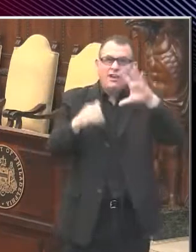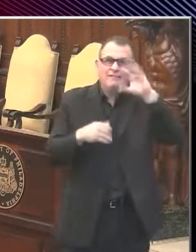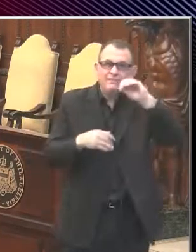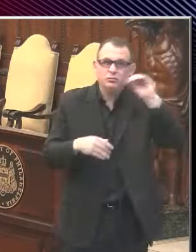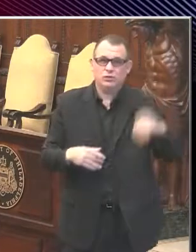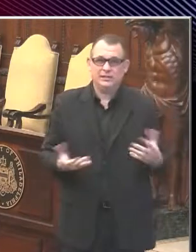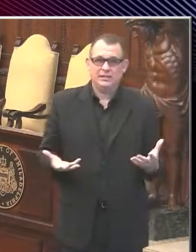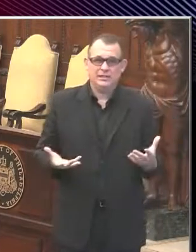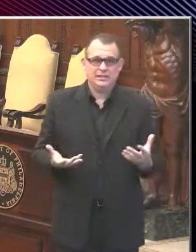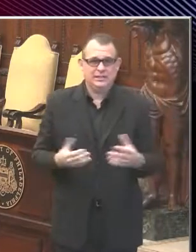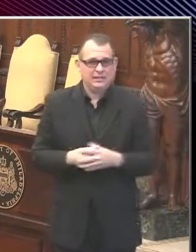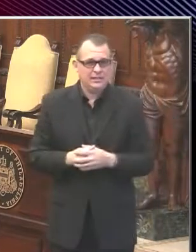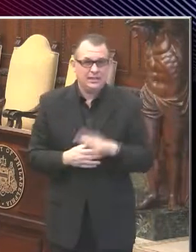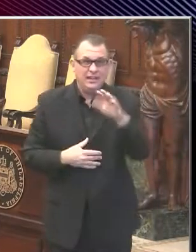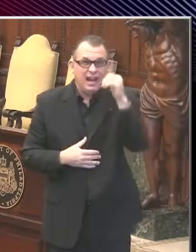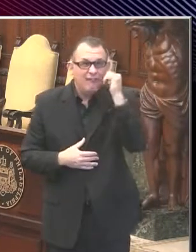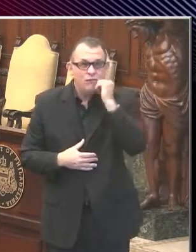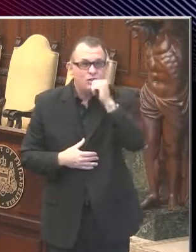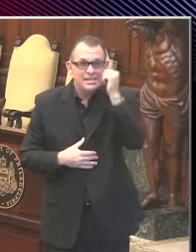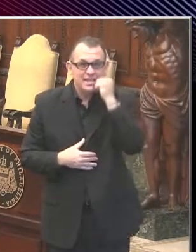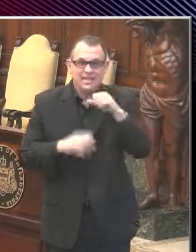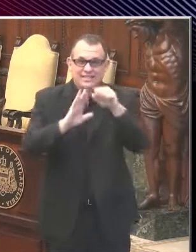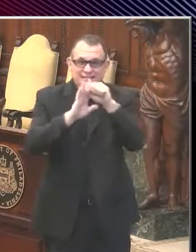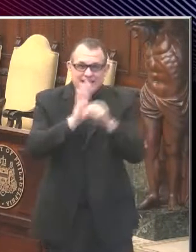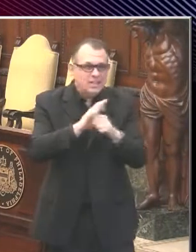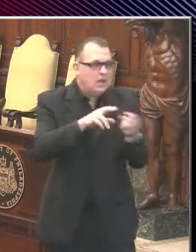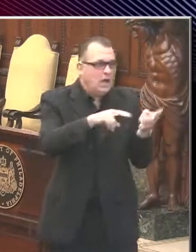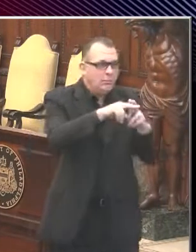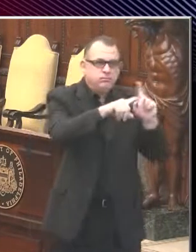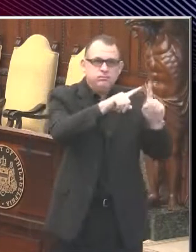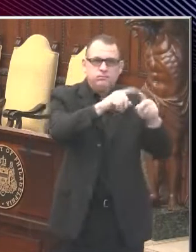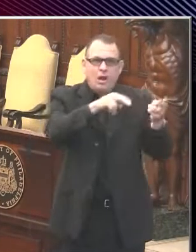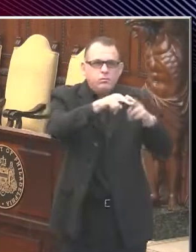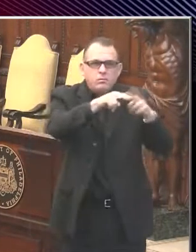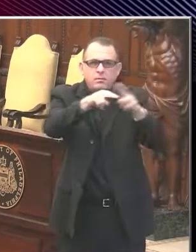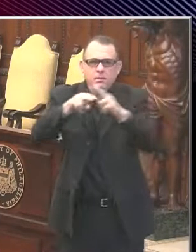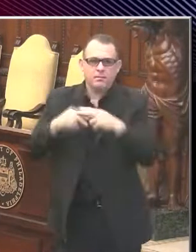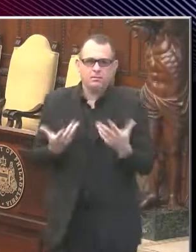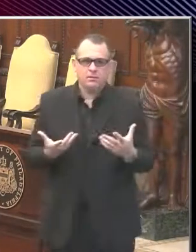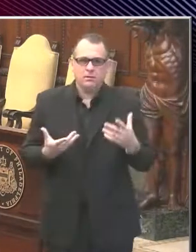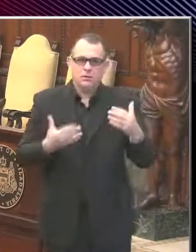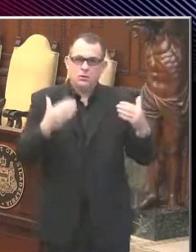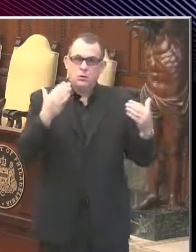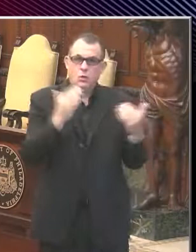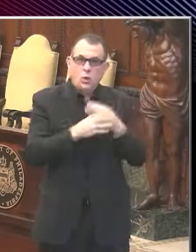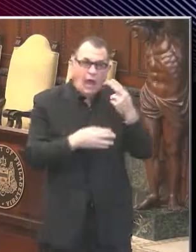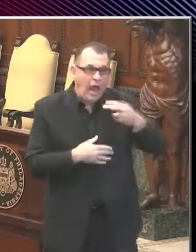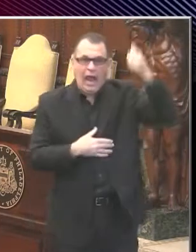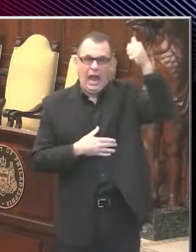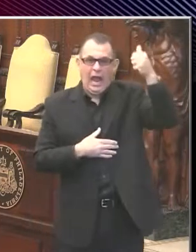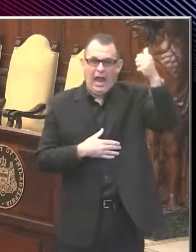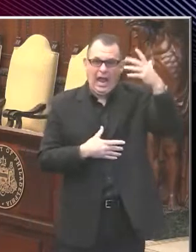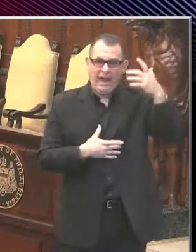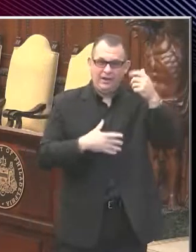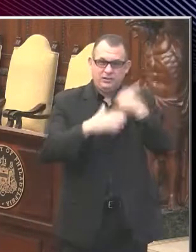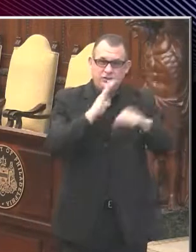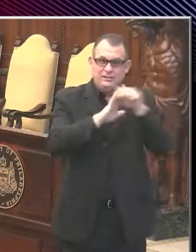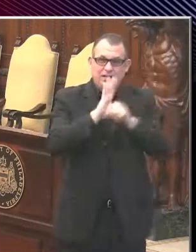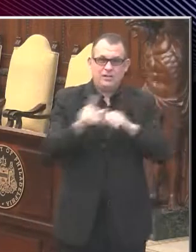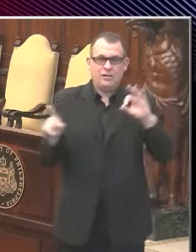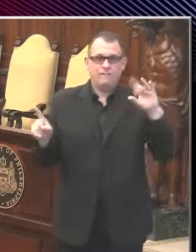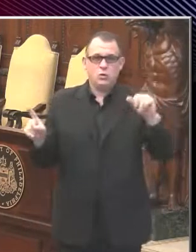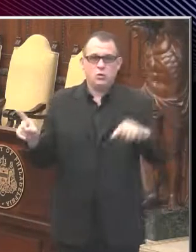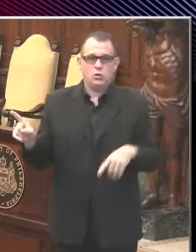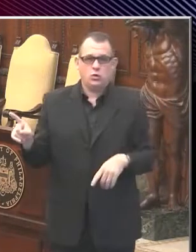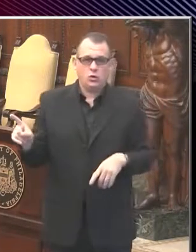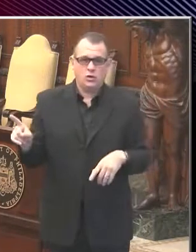they're increasing in nearly every state. They're hitting new highs in many states. In Florida and Texas now, there are more than 5,000 cases per